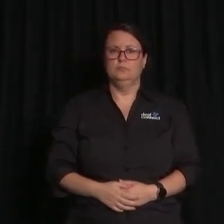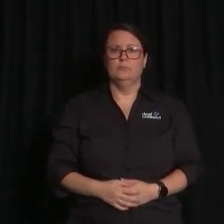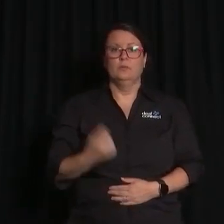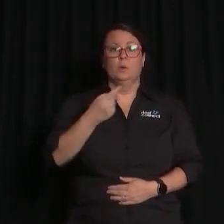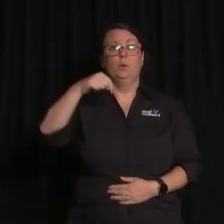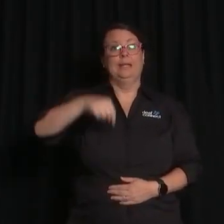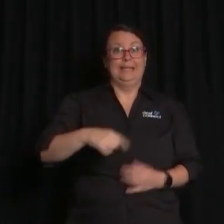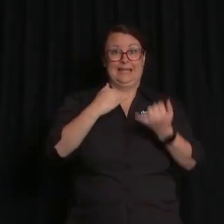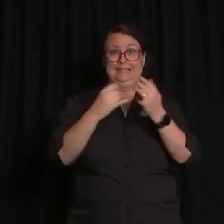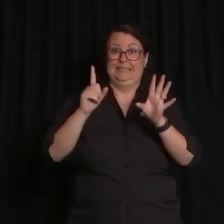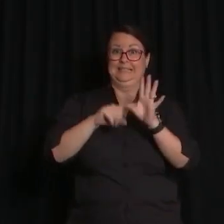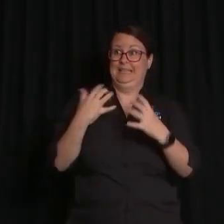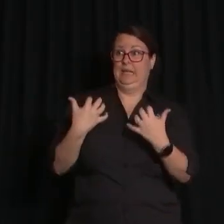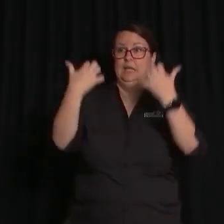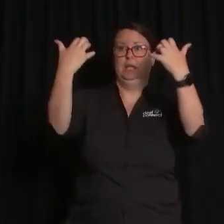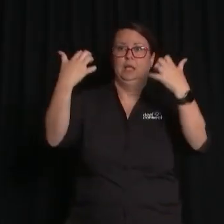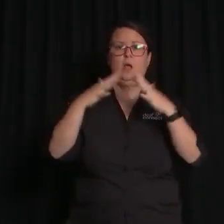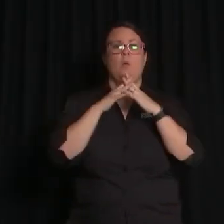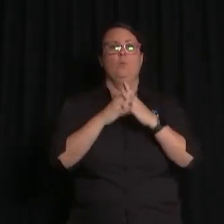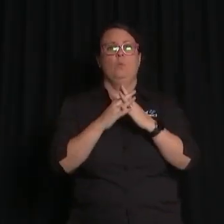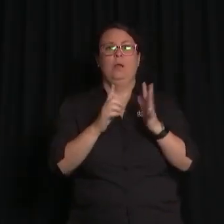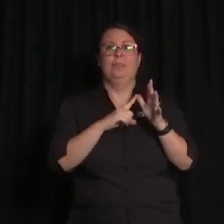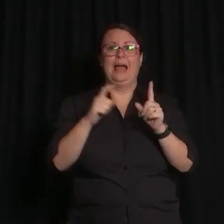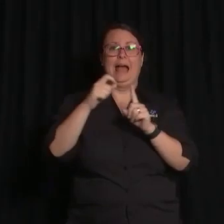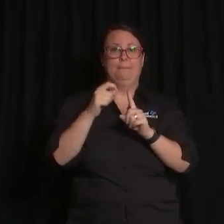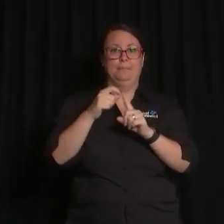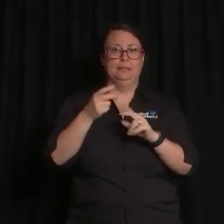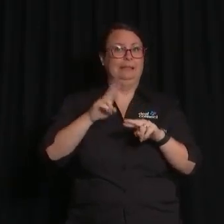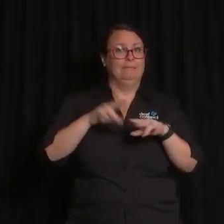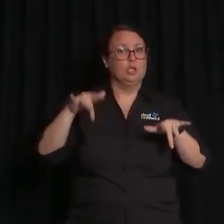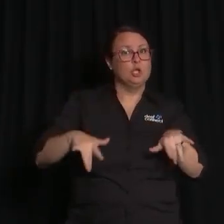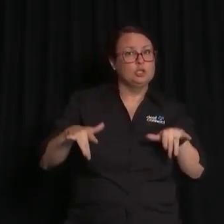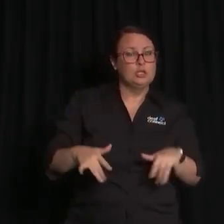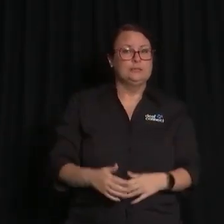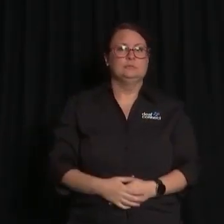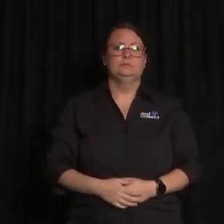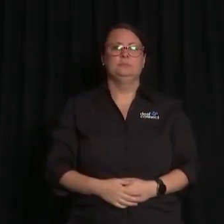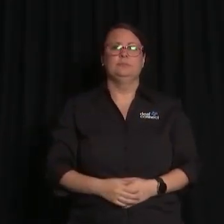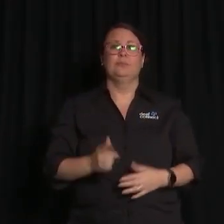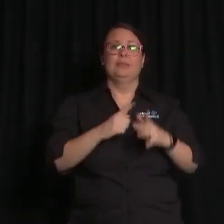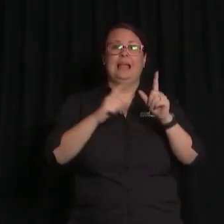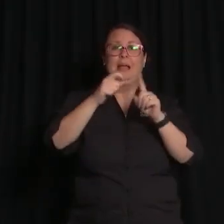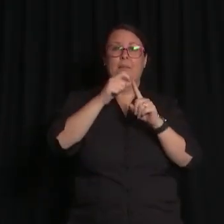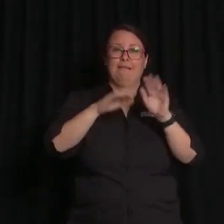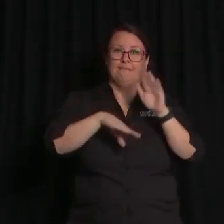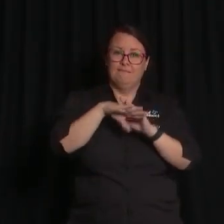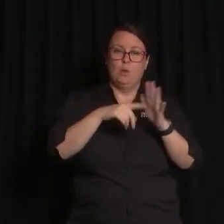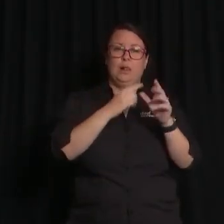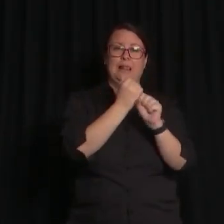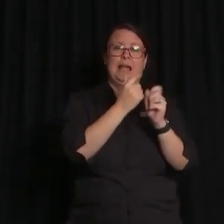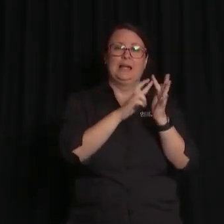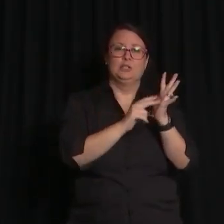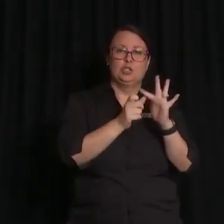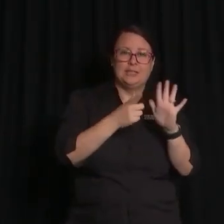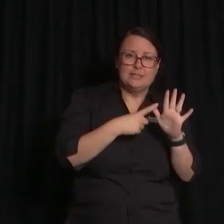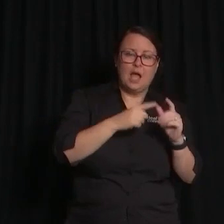I'd like to encourage you to download the conference app if you haven't done that already. The app has the full agenda, the list of presenters and